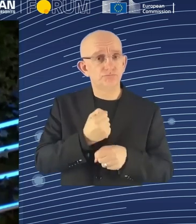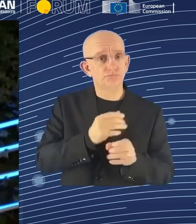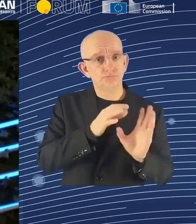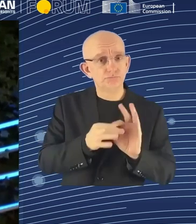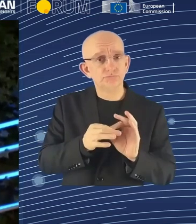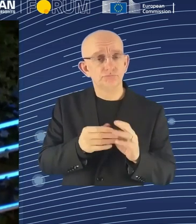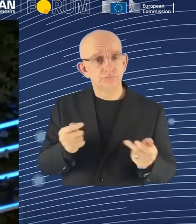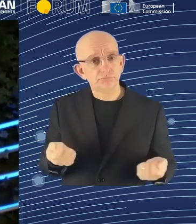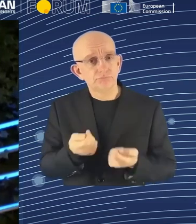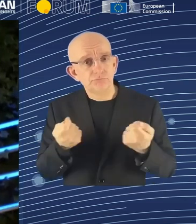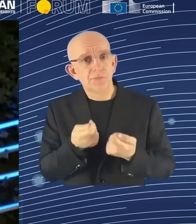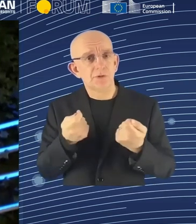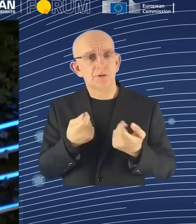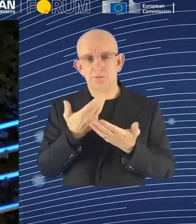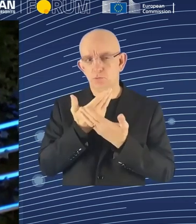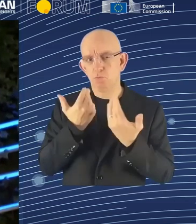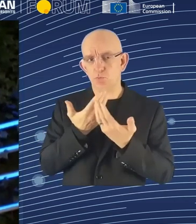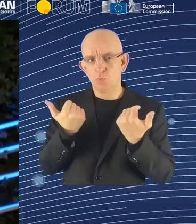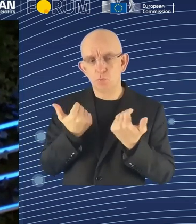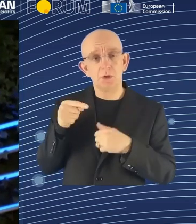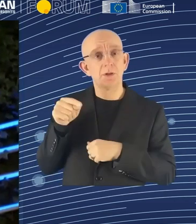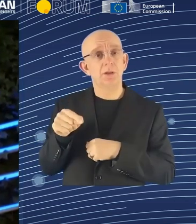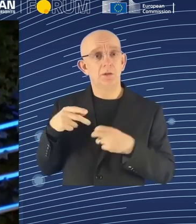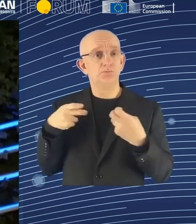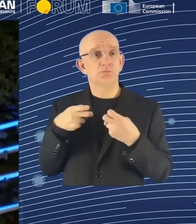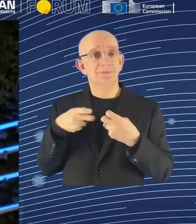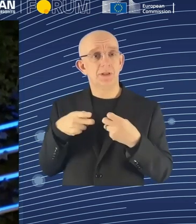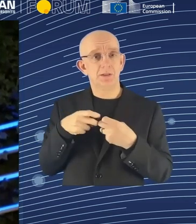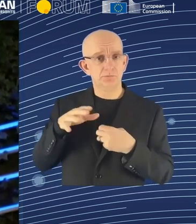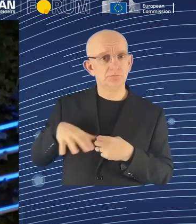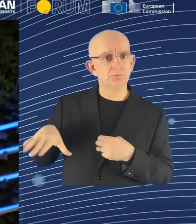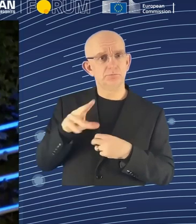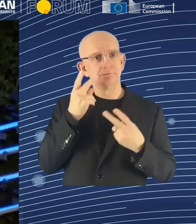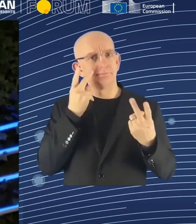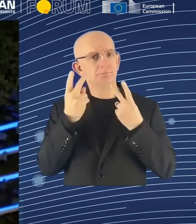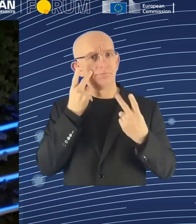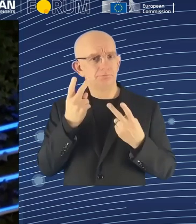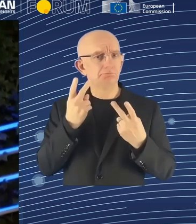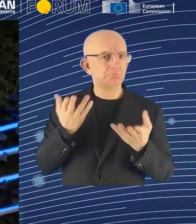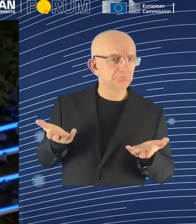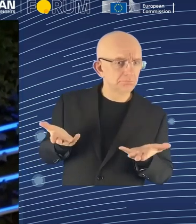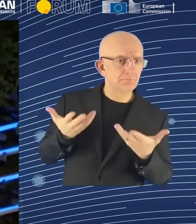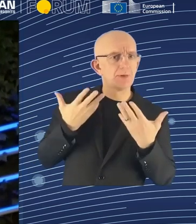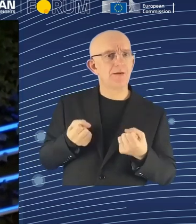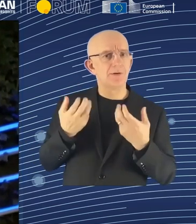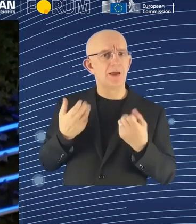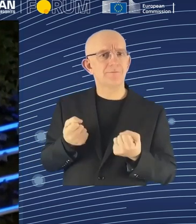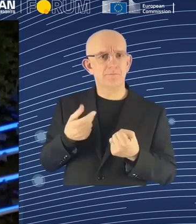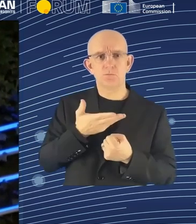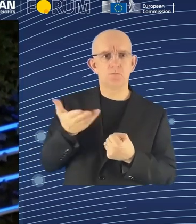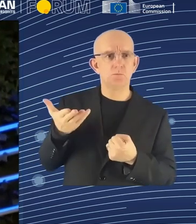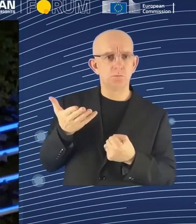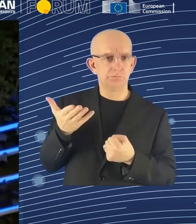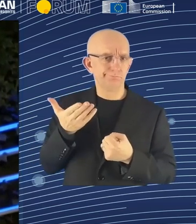lots of funding, but it's clearly not reaching the people who necessarily need it. So there's room for improvement there in the way